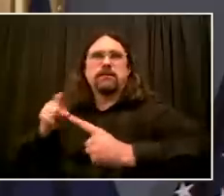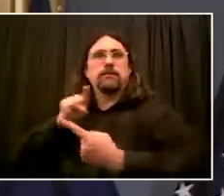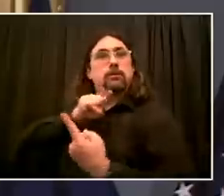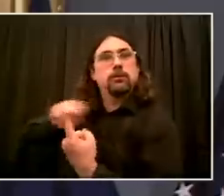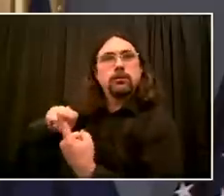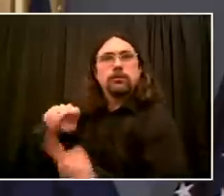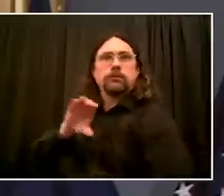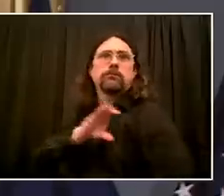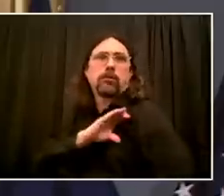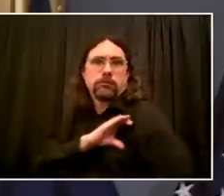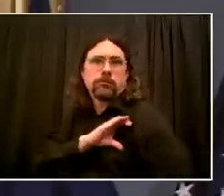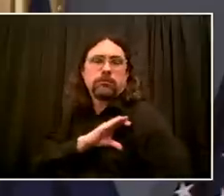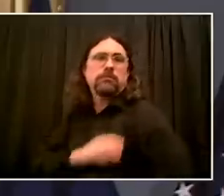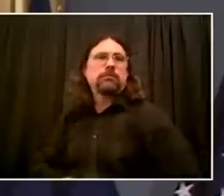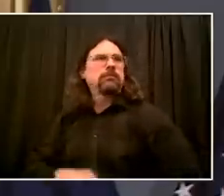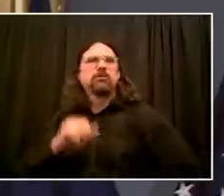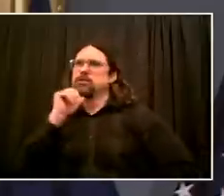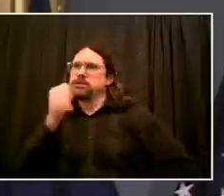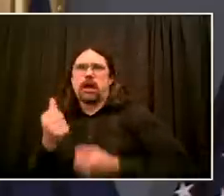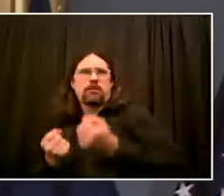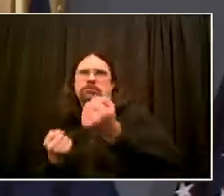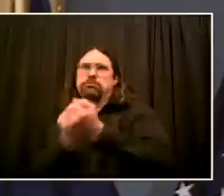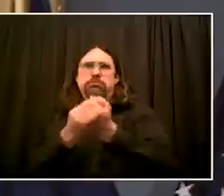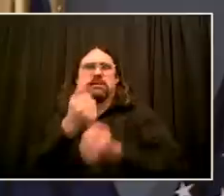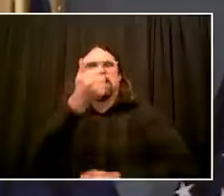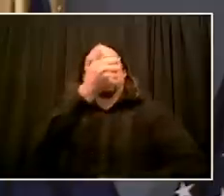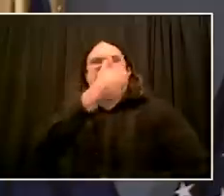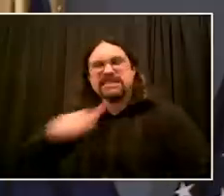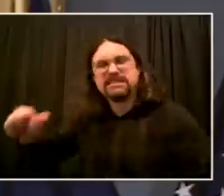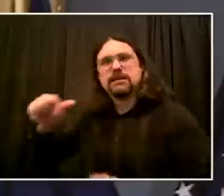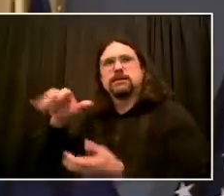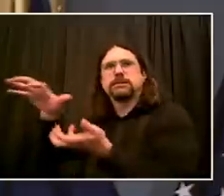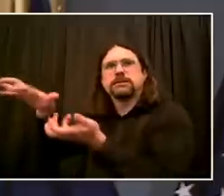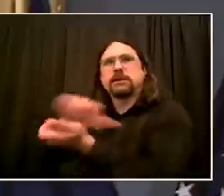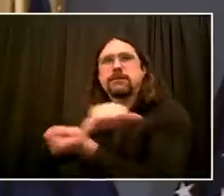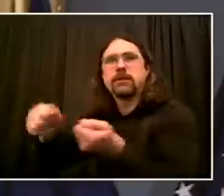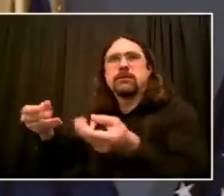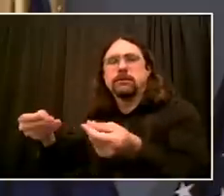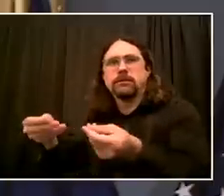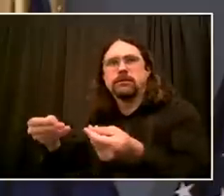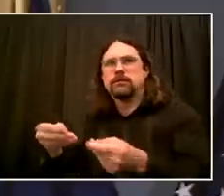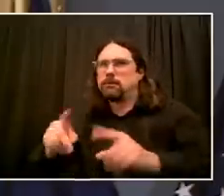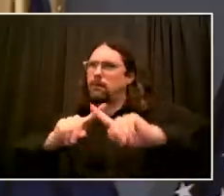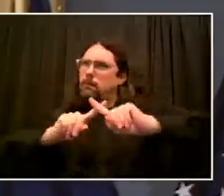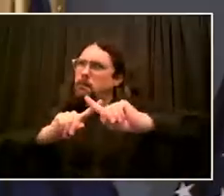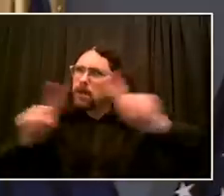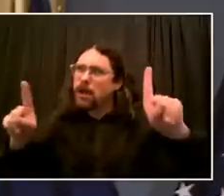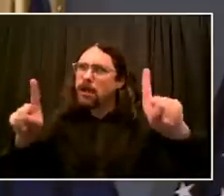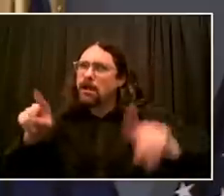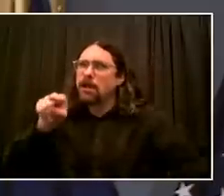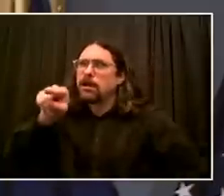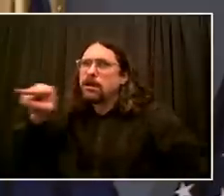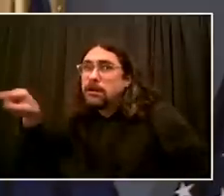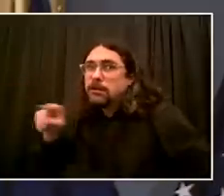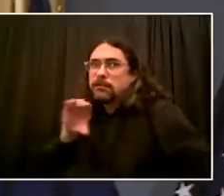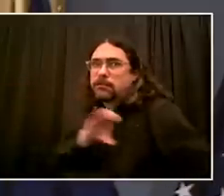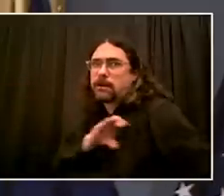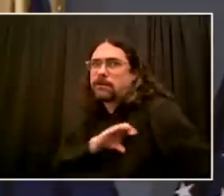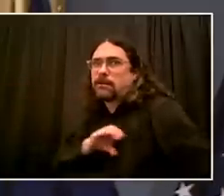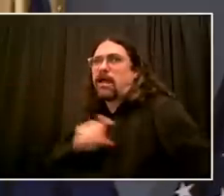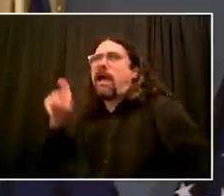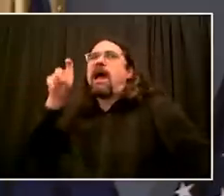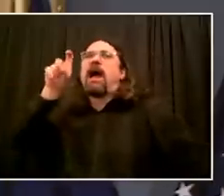who lack discipline and frequently do violence to us also endanger the lives of their own colleagues.